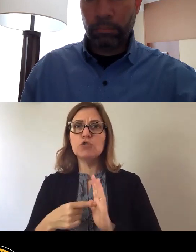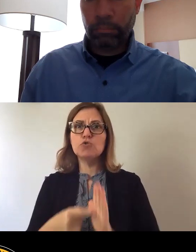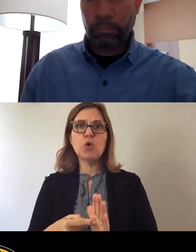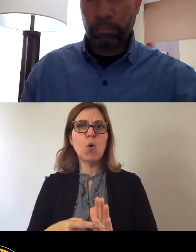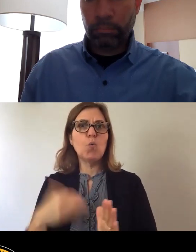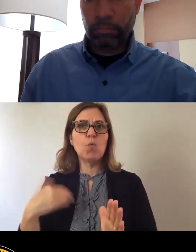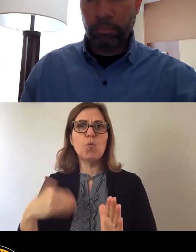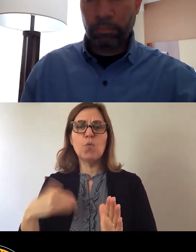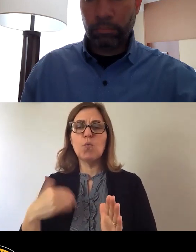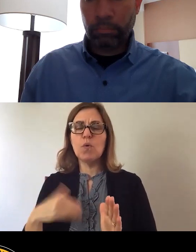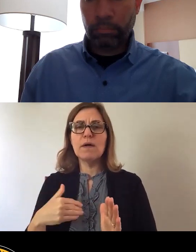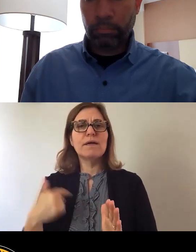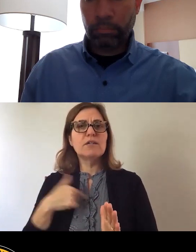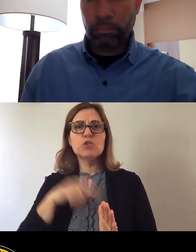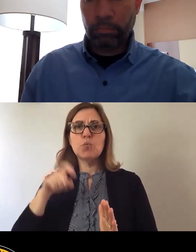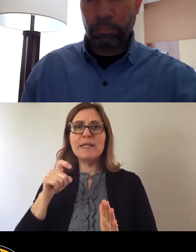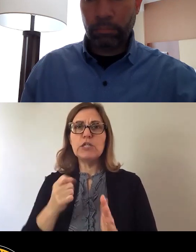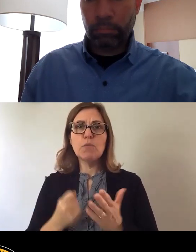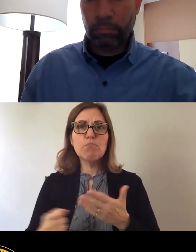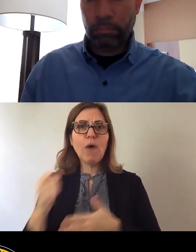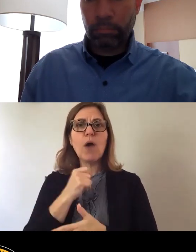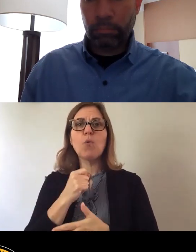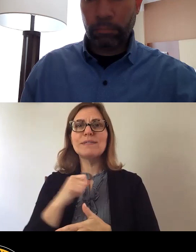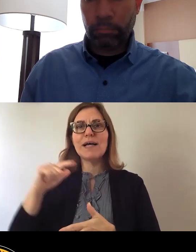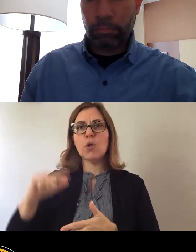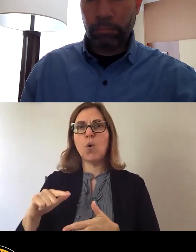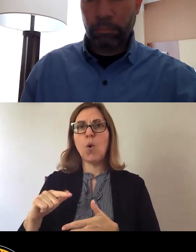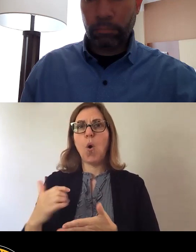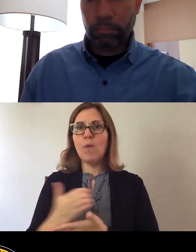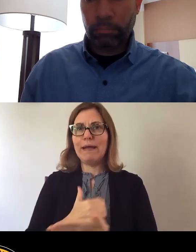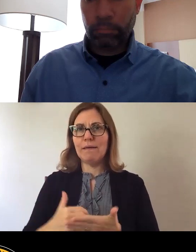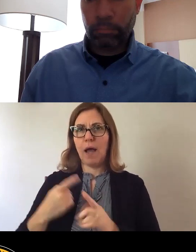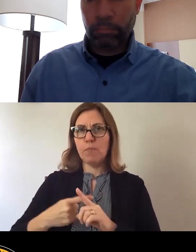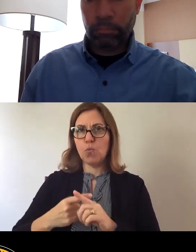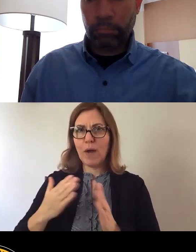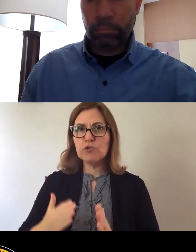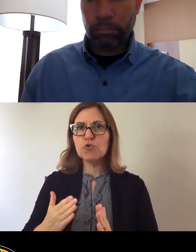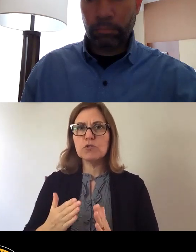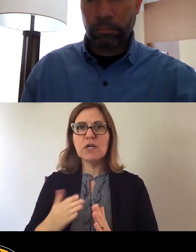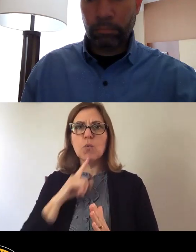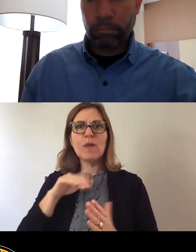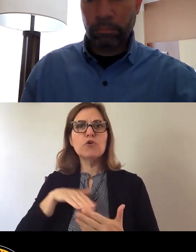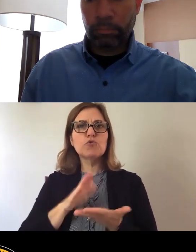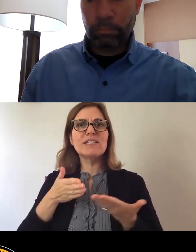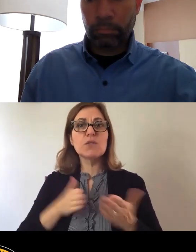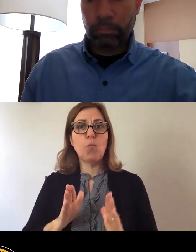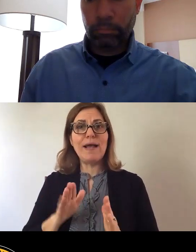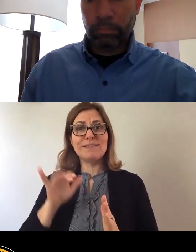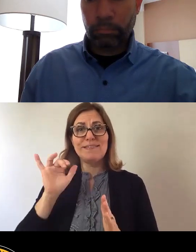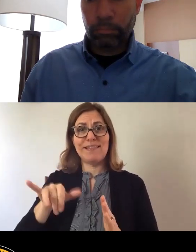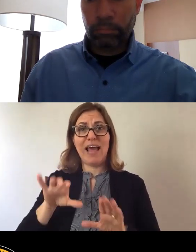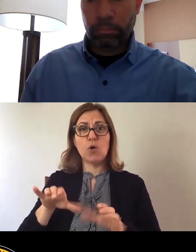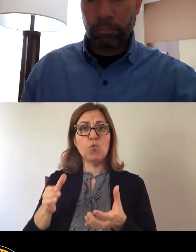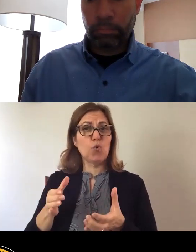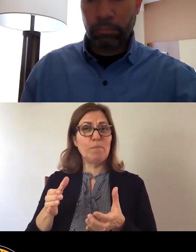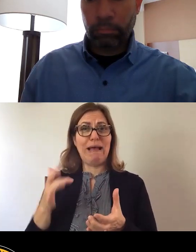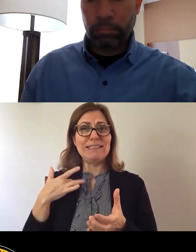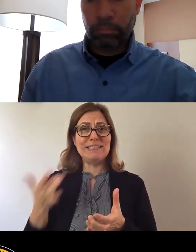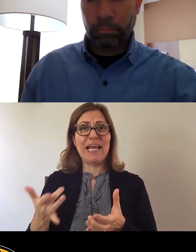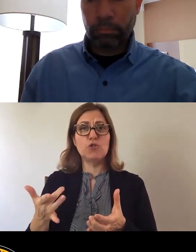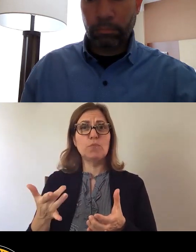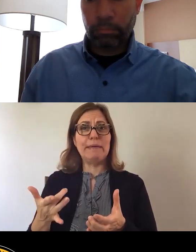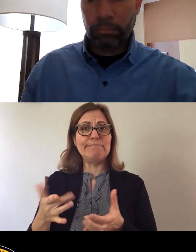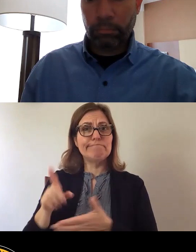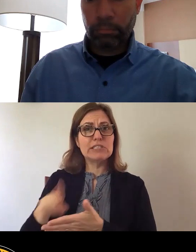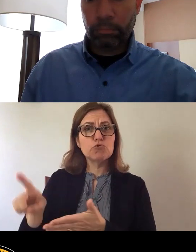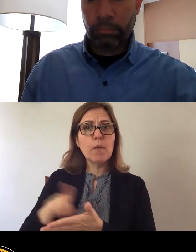housing funds to prioritize our lowest income renters and to address the ways that groups have historically been excluded and discriminated against in Pittsburgh.